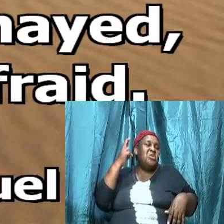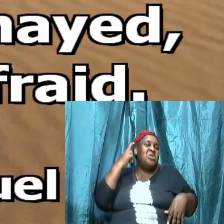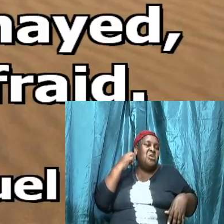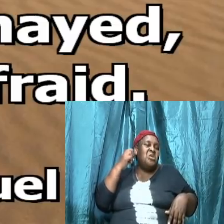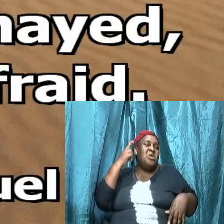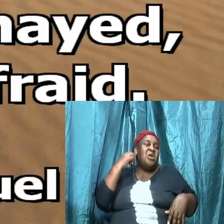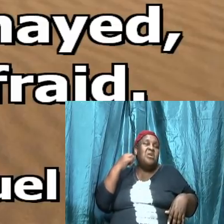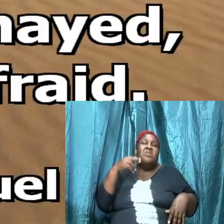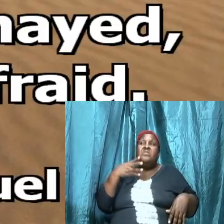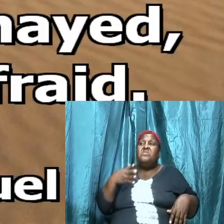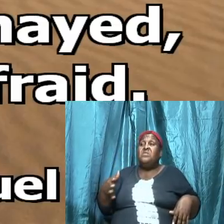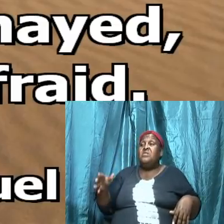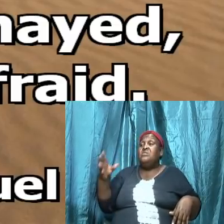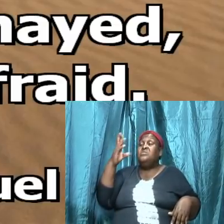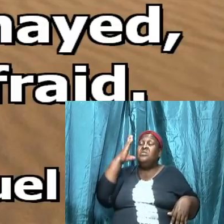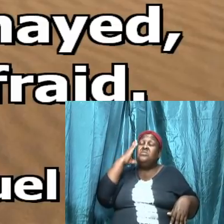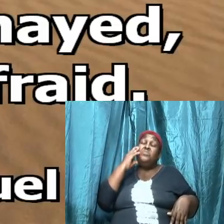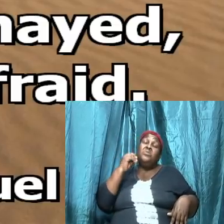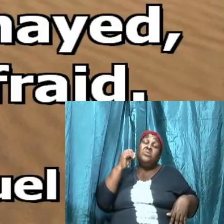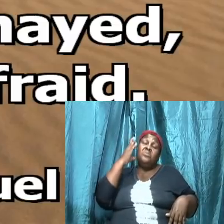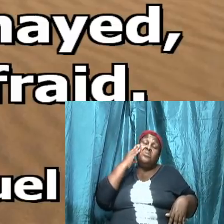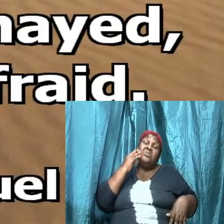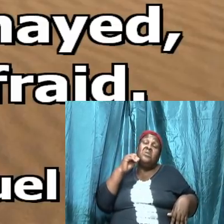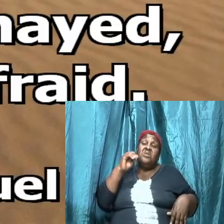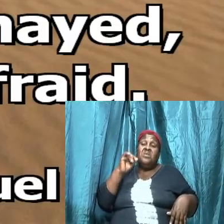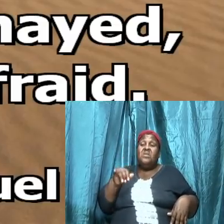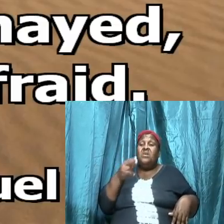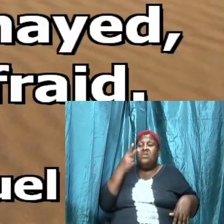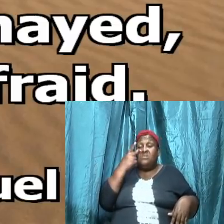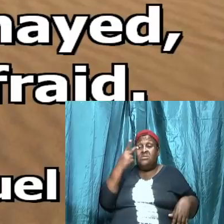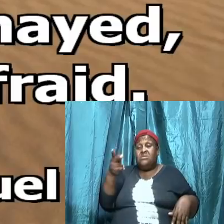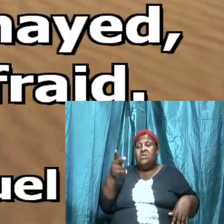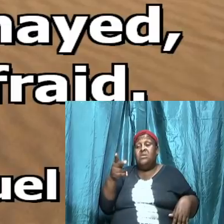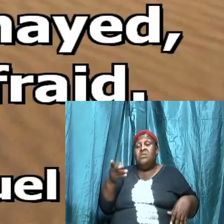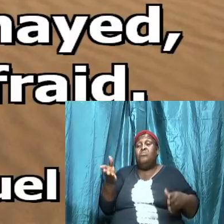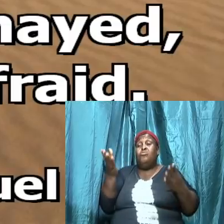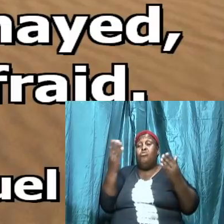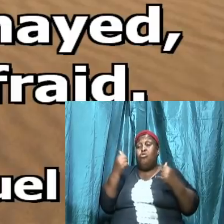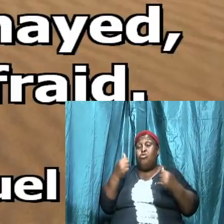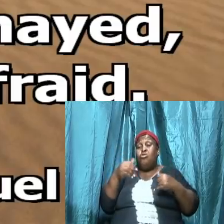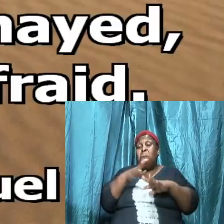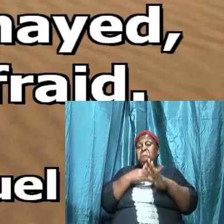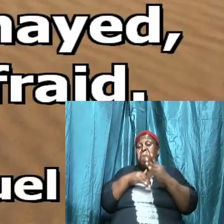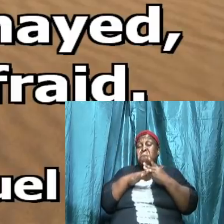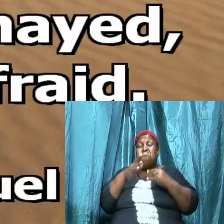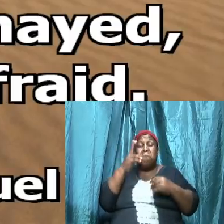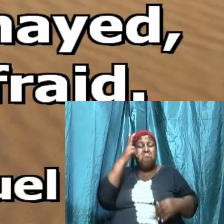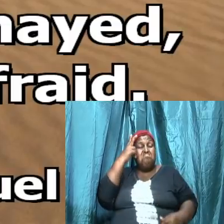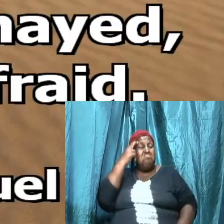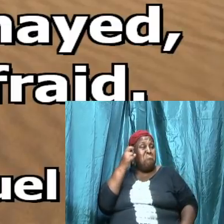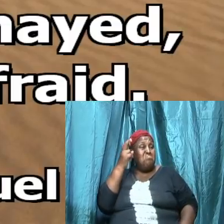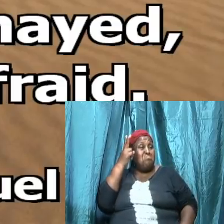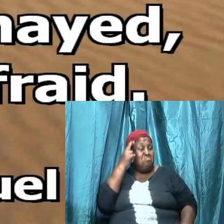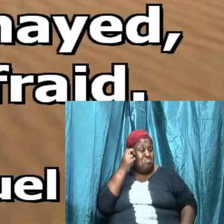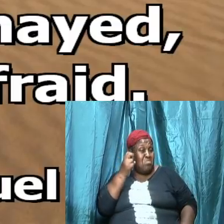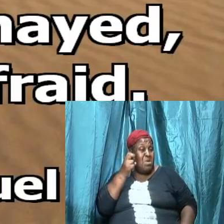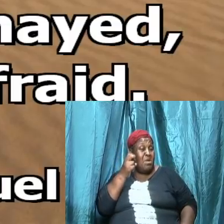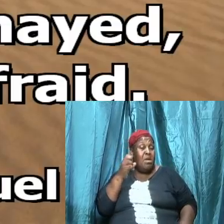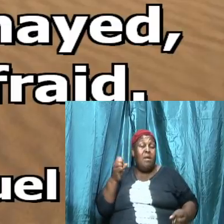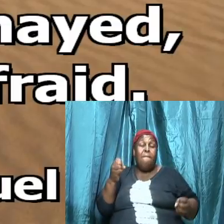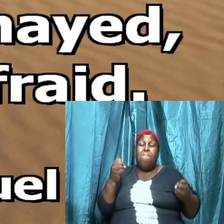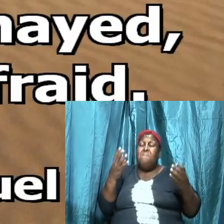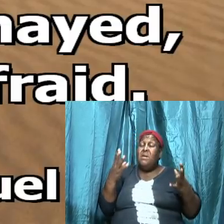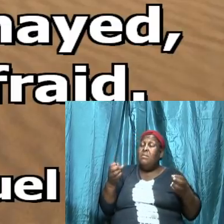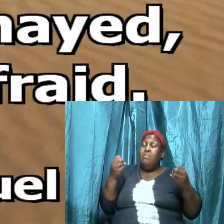are experiencing that we see coming from the hands of the adversary many